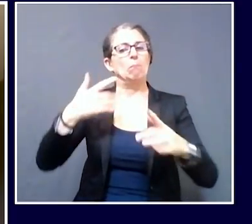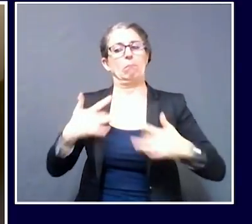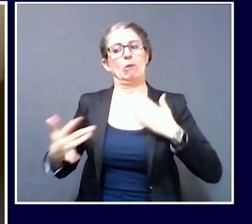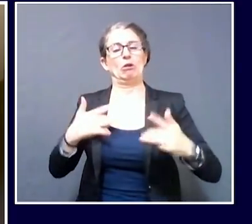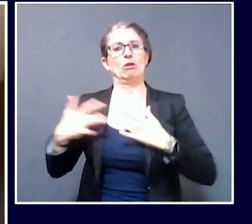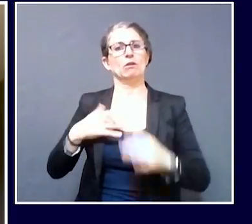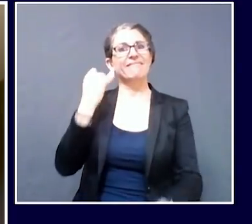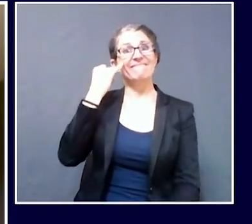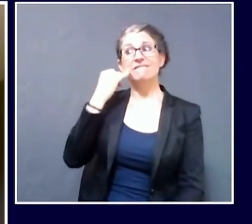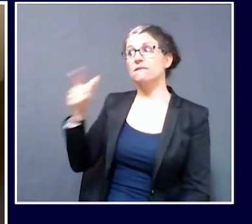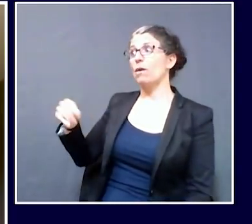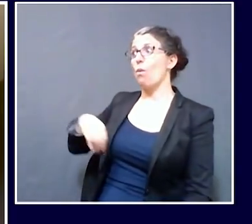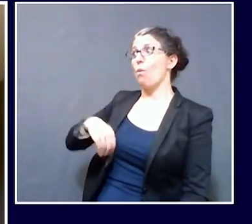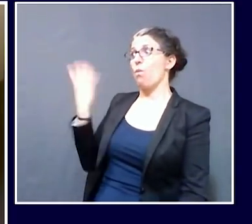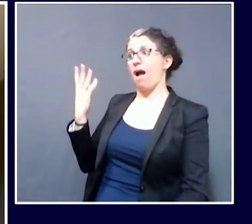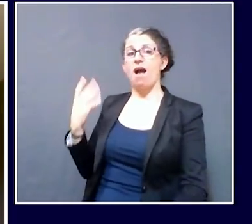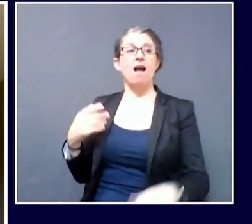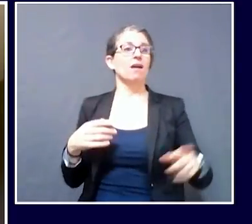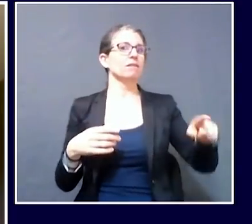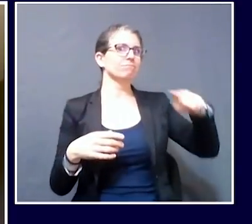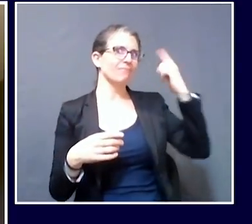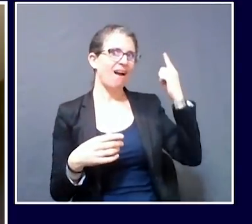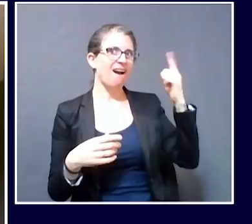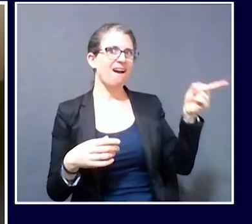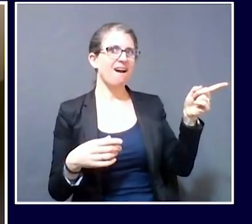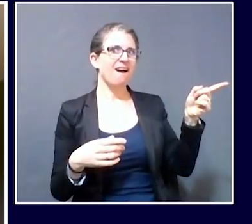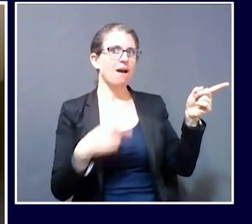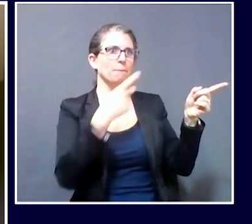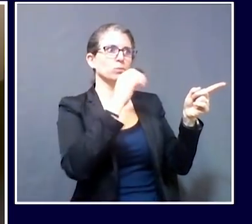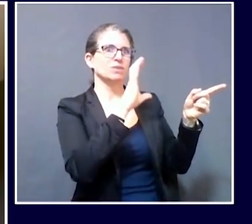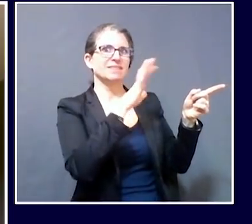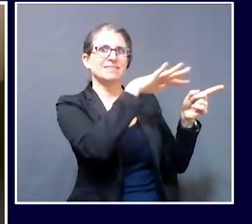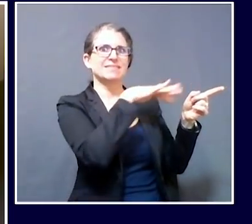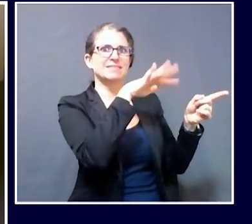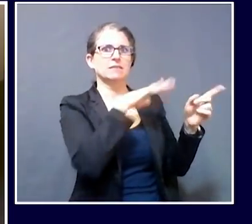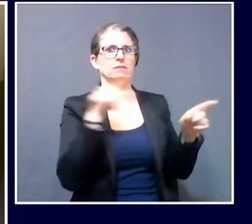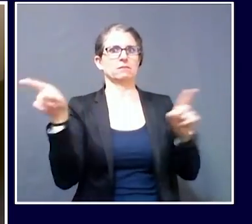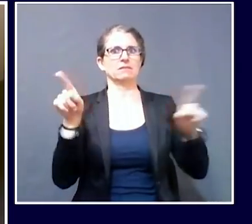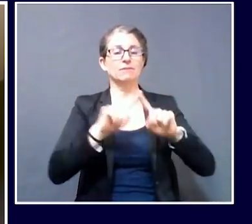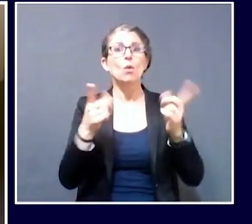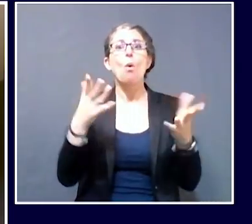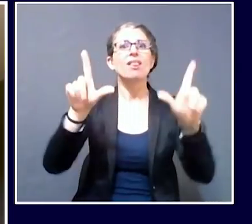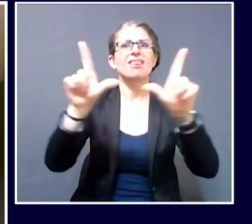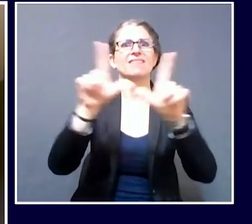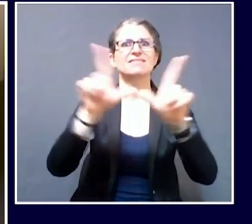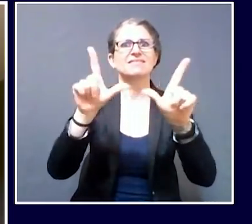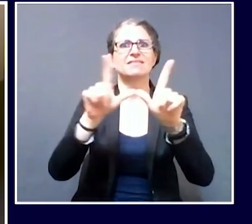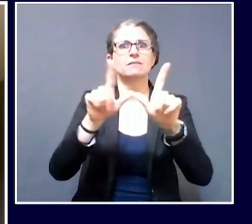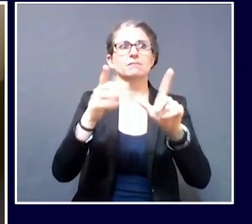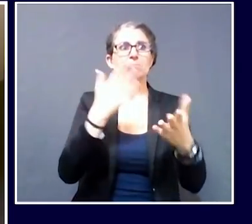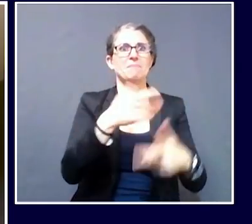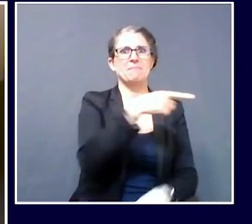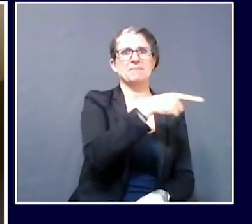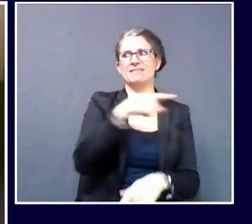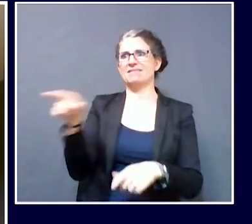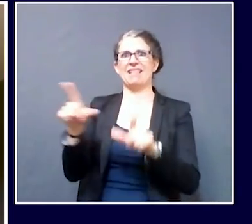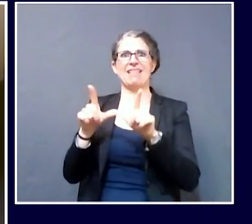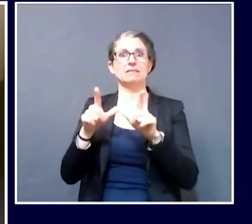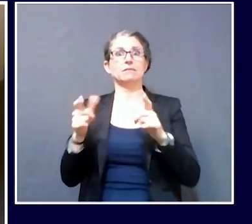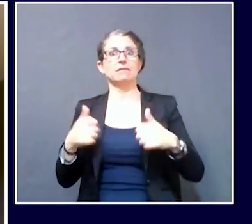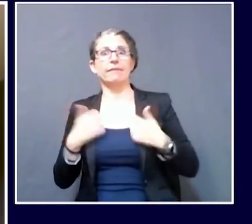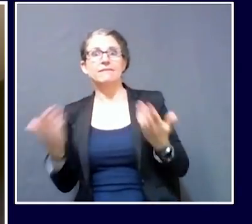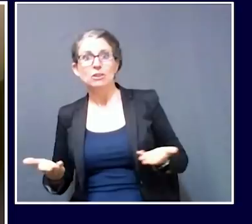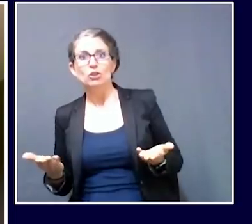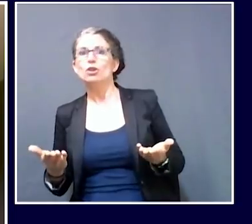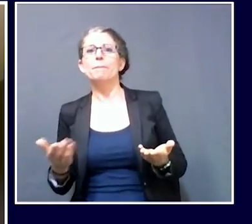Yeah, Brian, I feel like maybe that is better referred to the legal team at this point. So maybe we'll